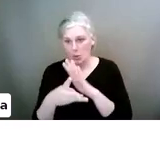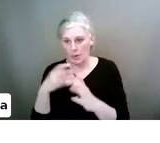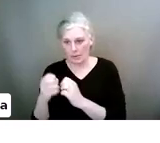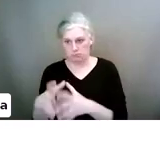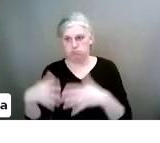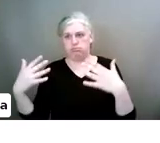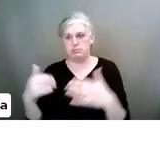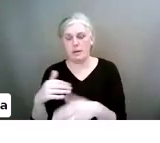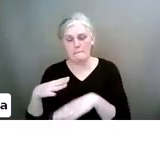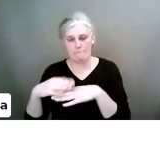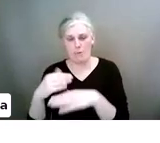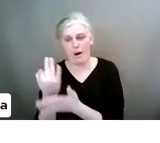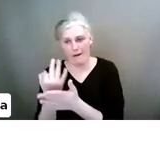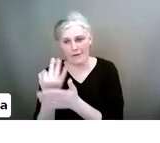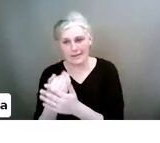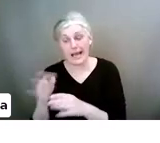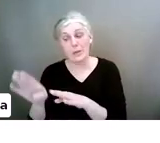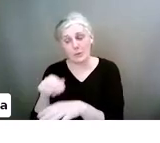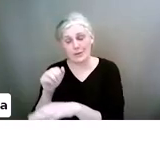friends as well.